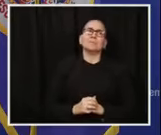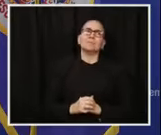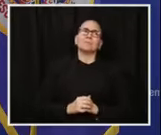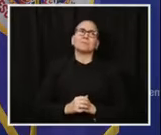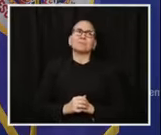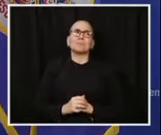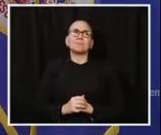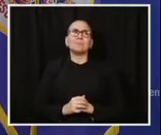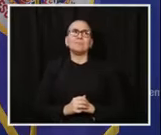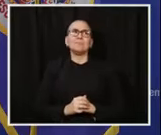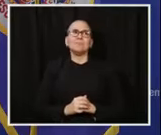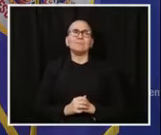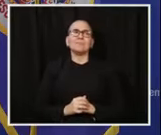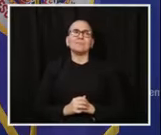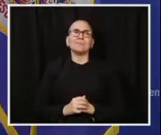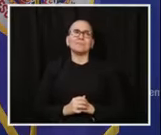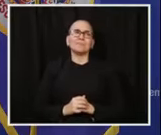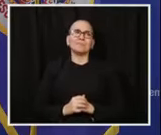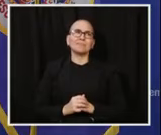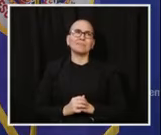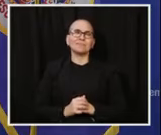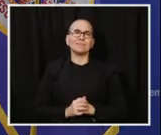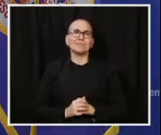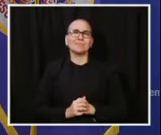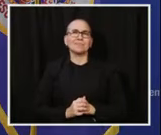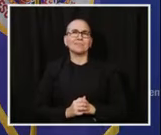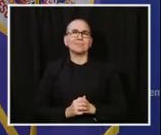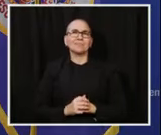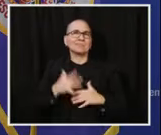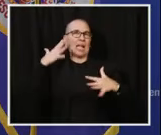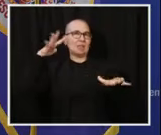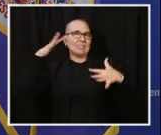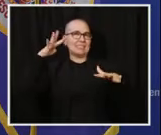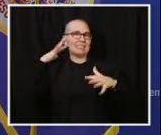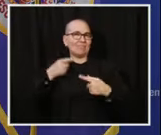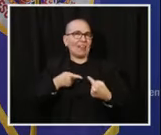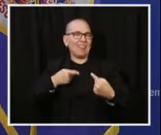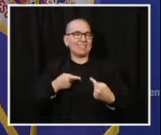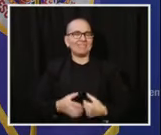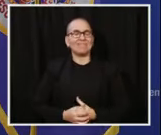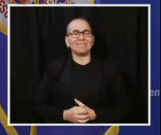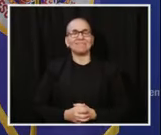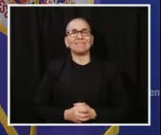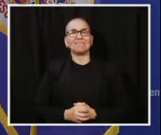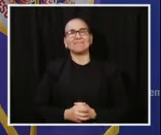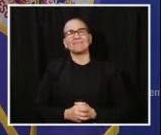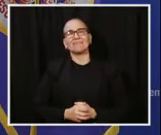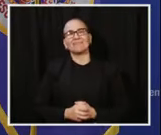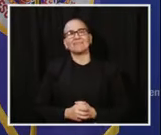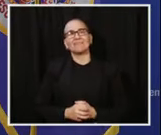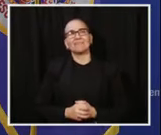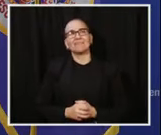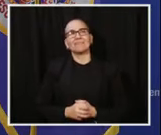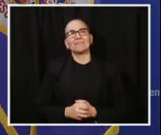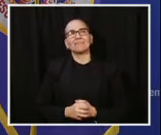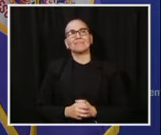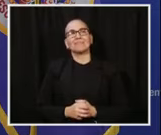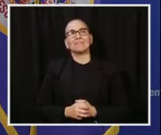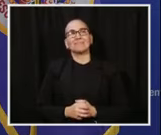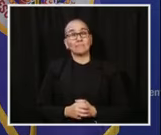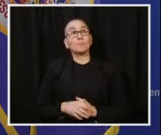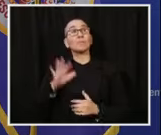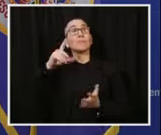just that two-month period. So you can see there that that has really, as we keep saying,